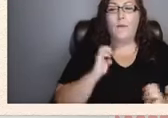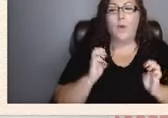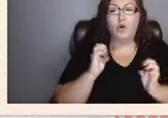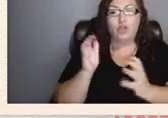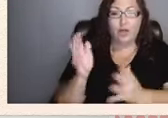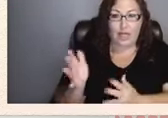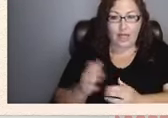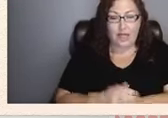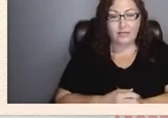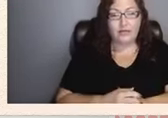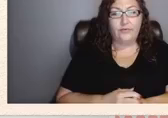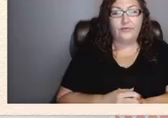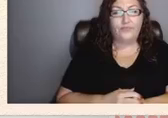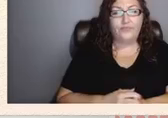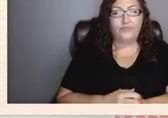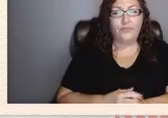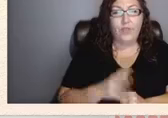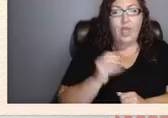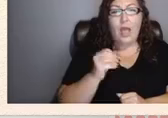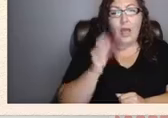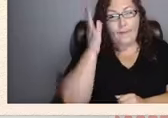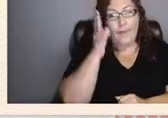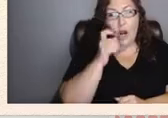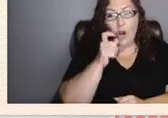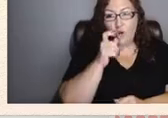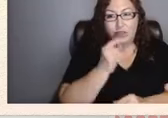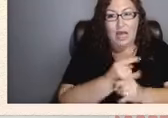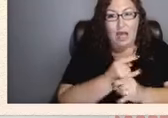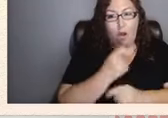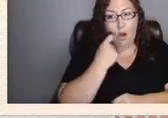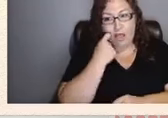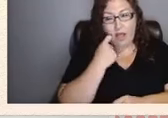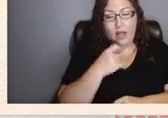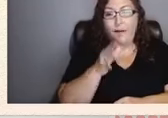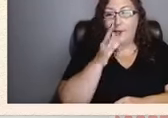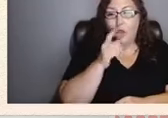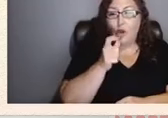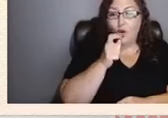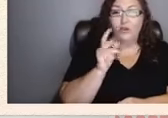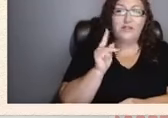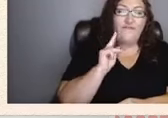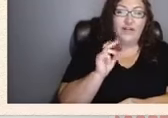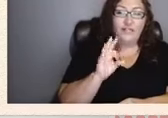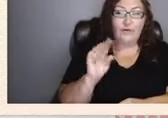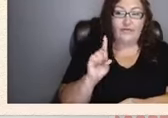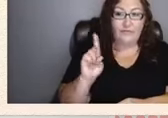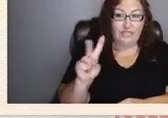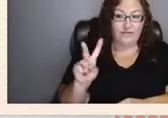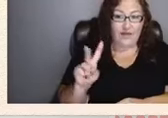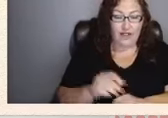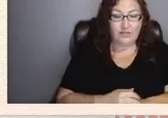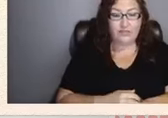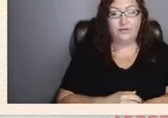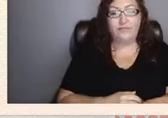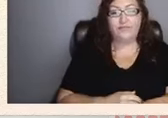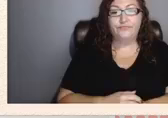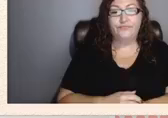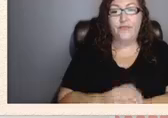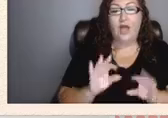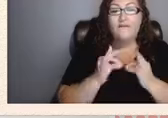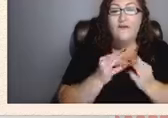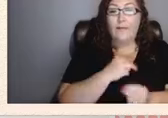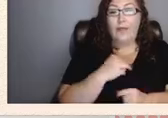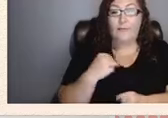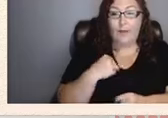a parent who's an alcoholic a mother who's a victim of domestic violence a family member in